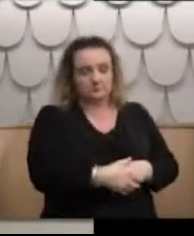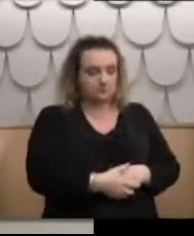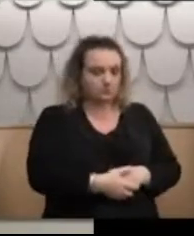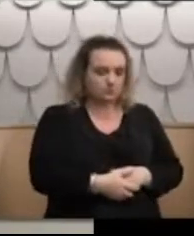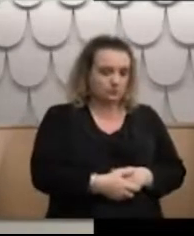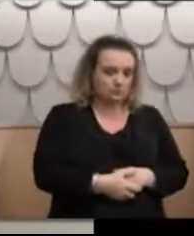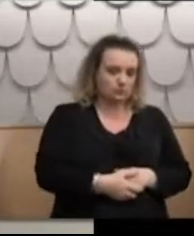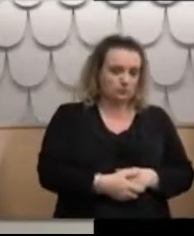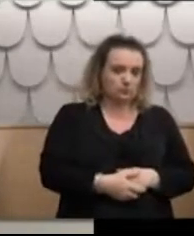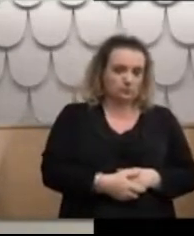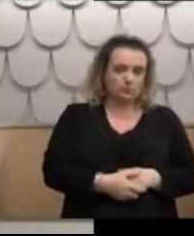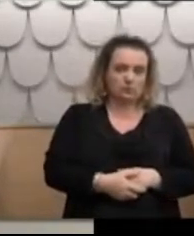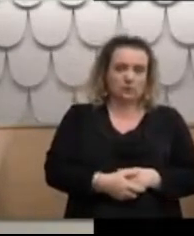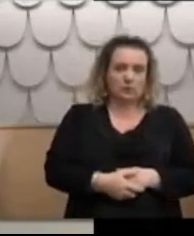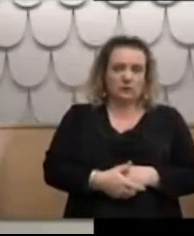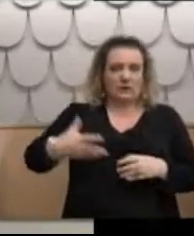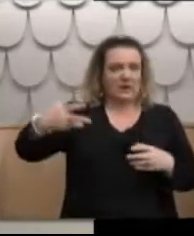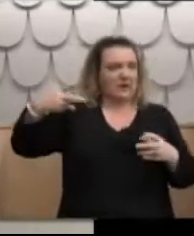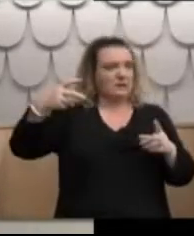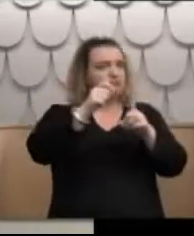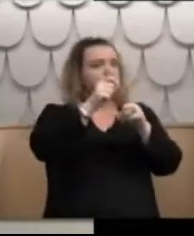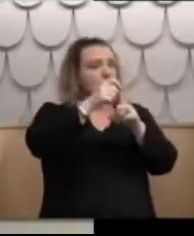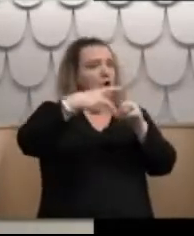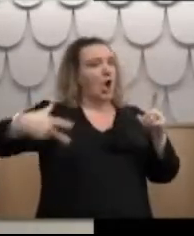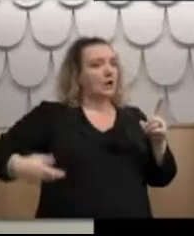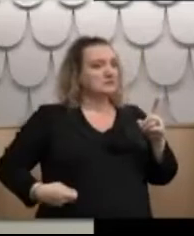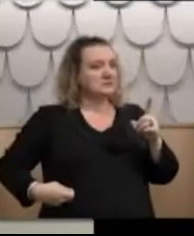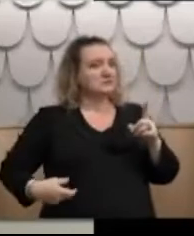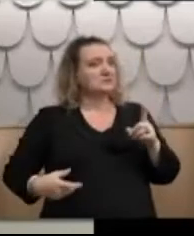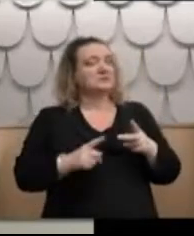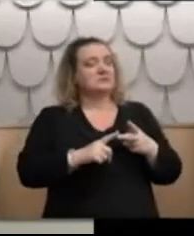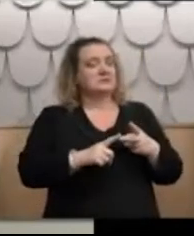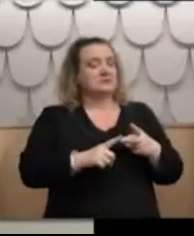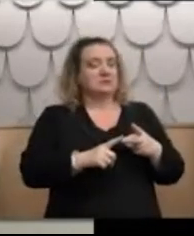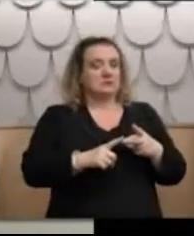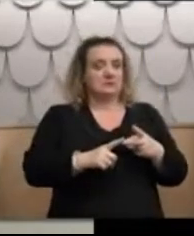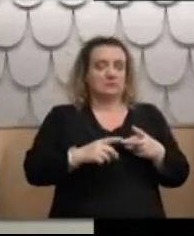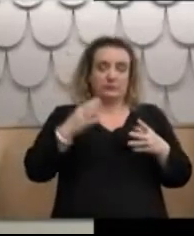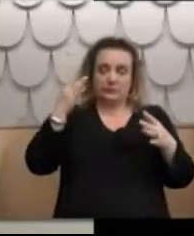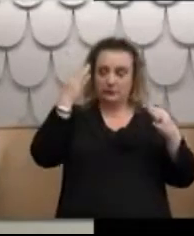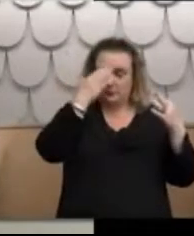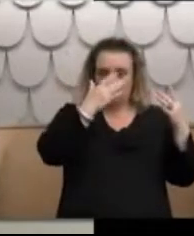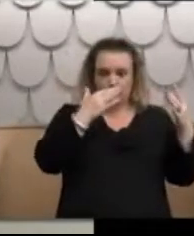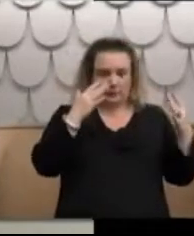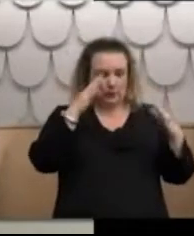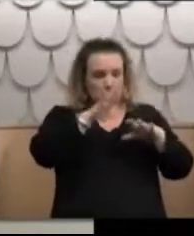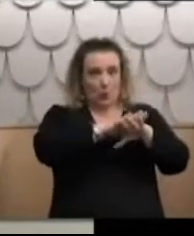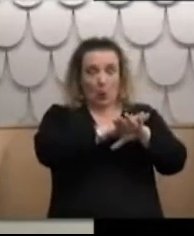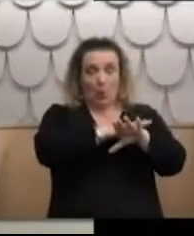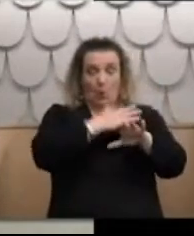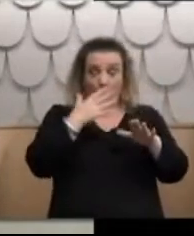The drugs gave me, the drugs made me think really slowly.